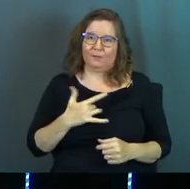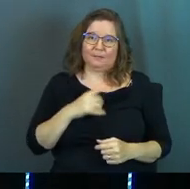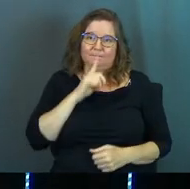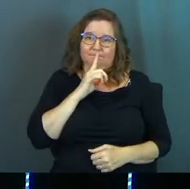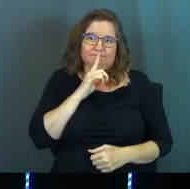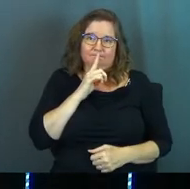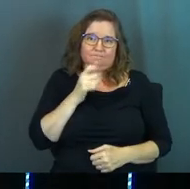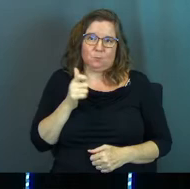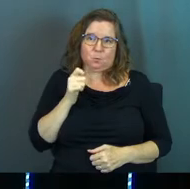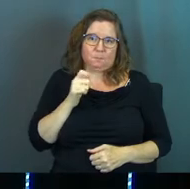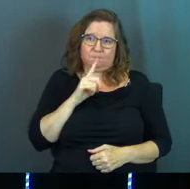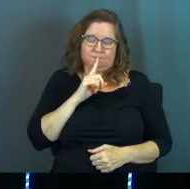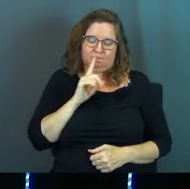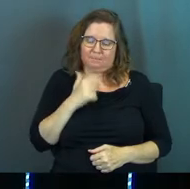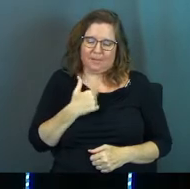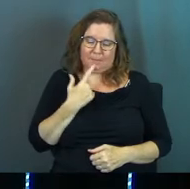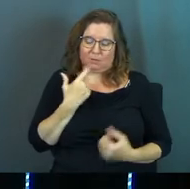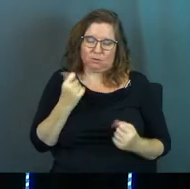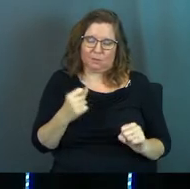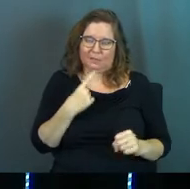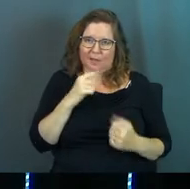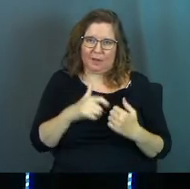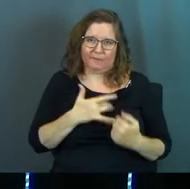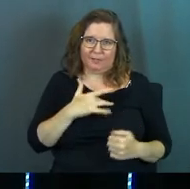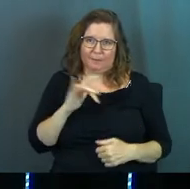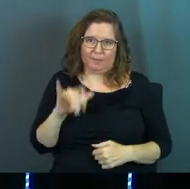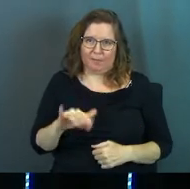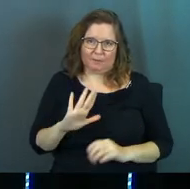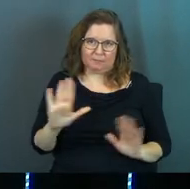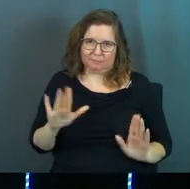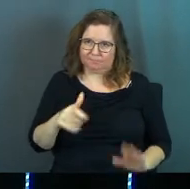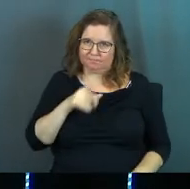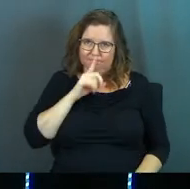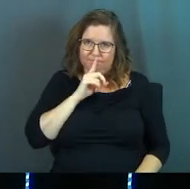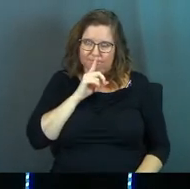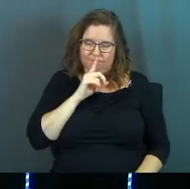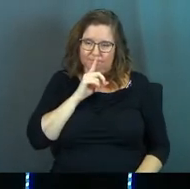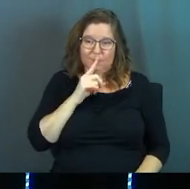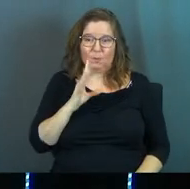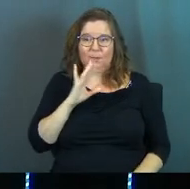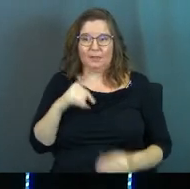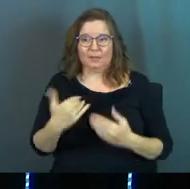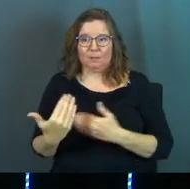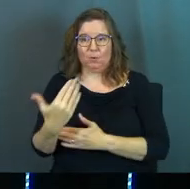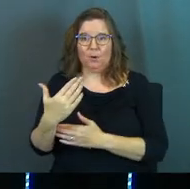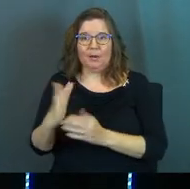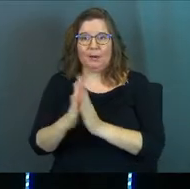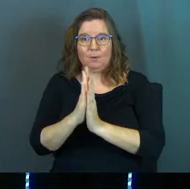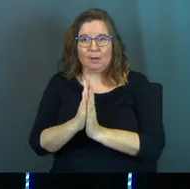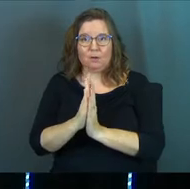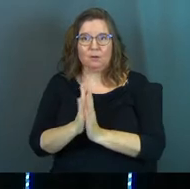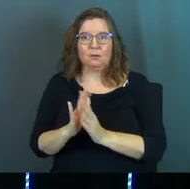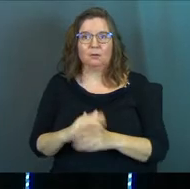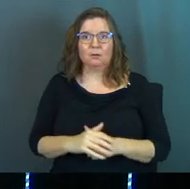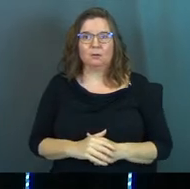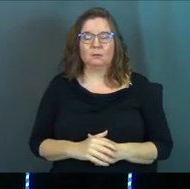to feel about that today. I'm not going to try to tell you how to feel about that. We were talking about this morning in prayer.